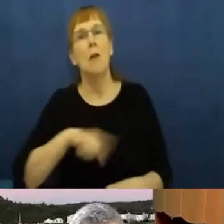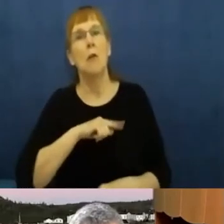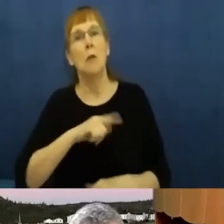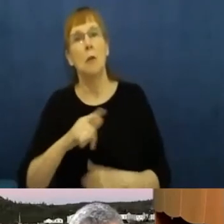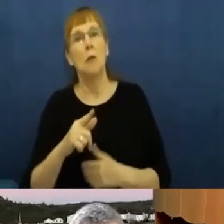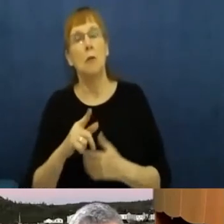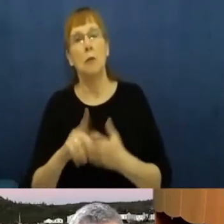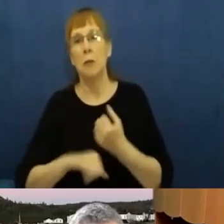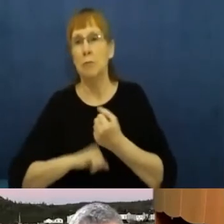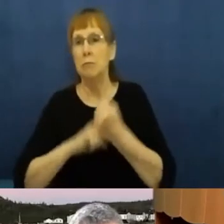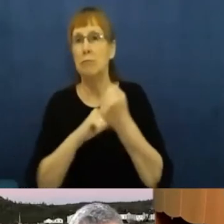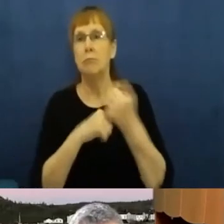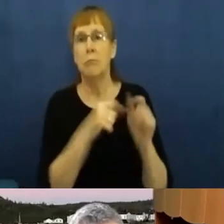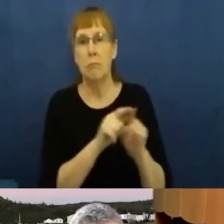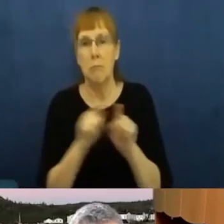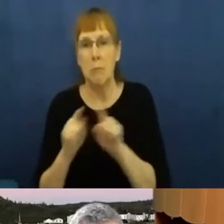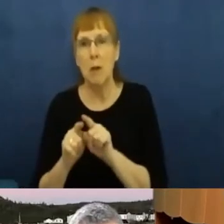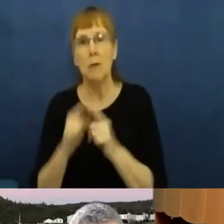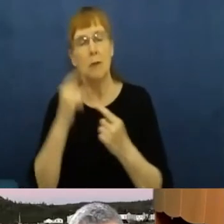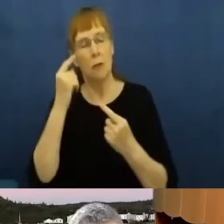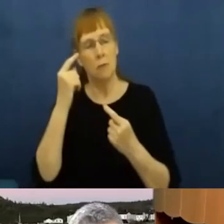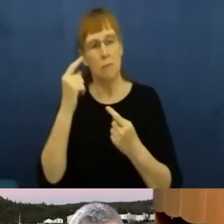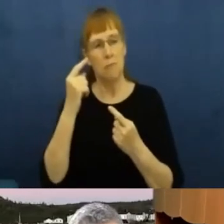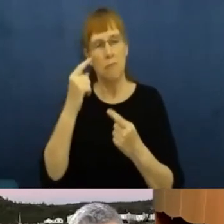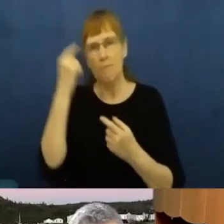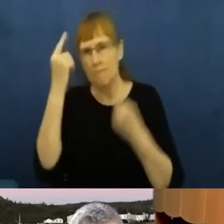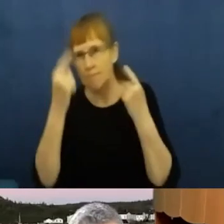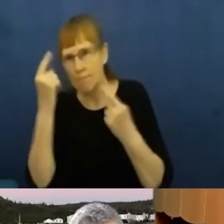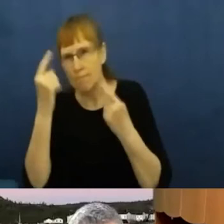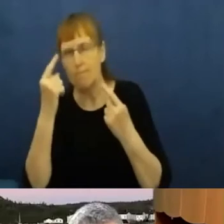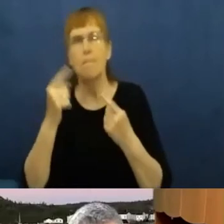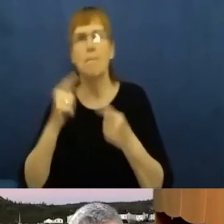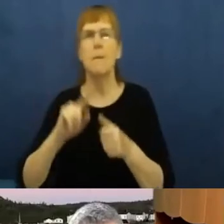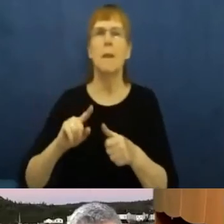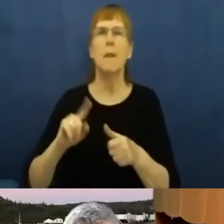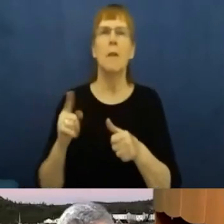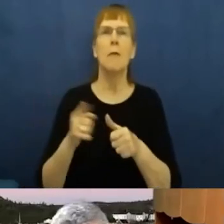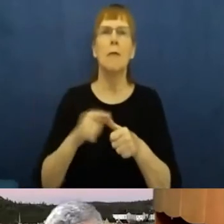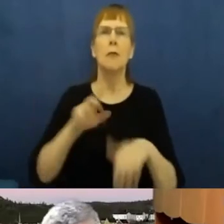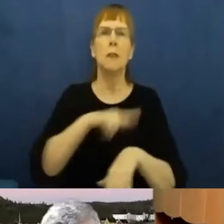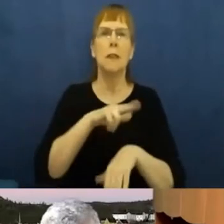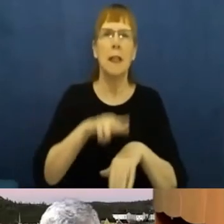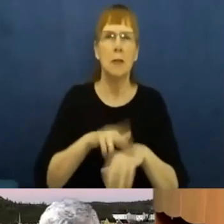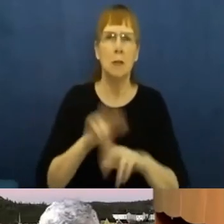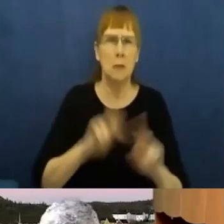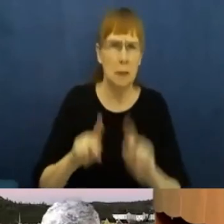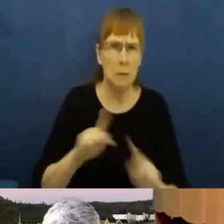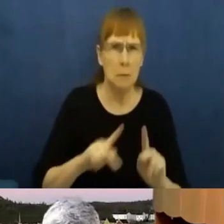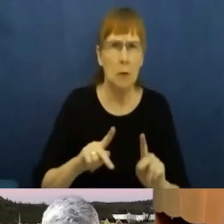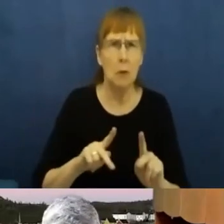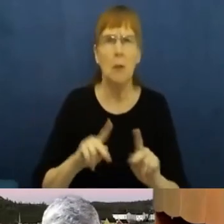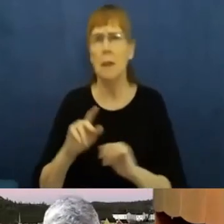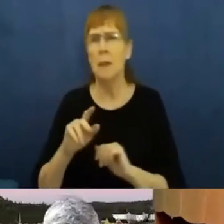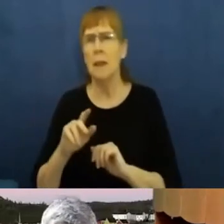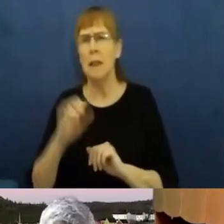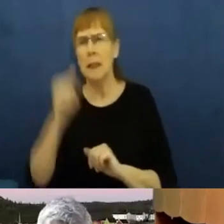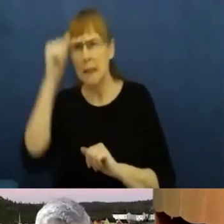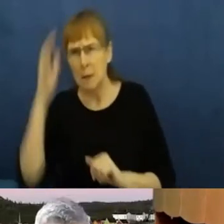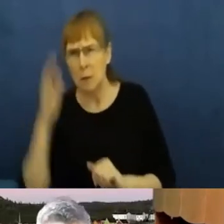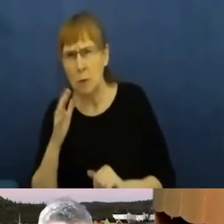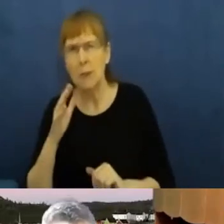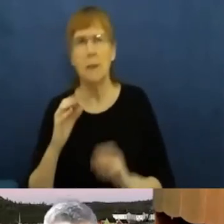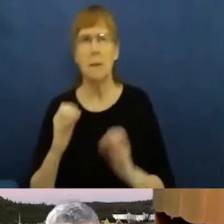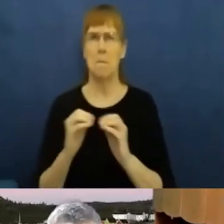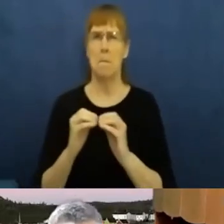the challenges of the First Nations, of the Inuit and Métis in Canada. I thank all the participants and participants